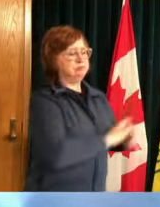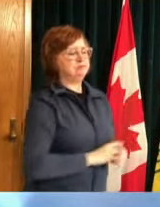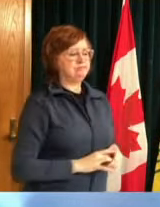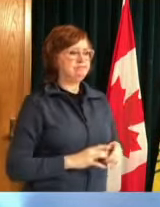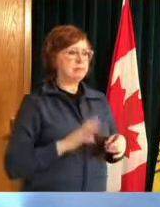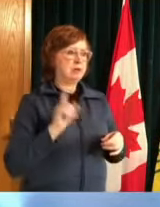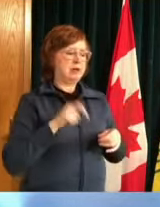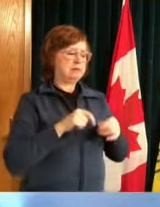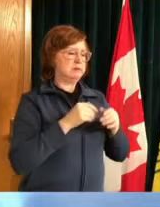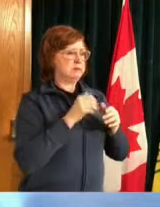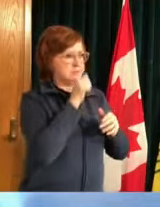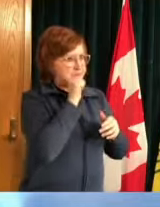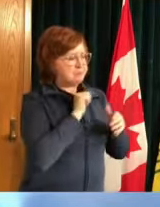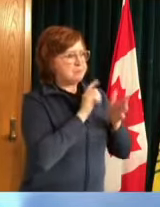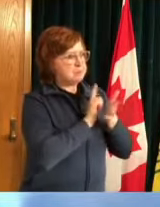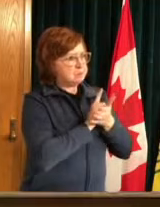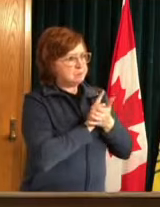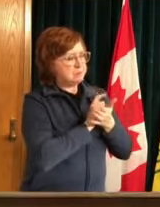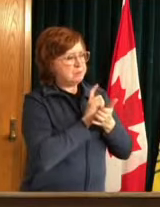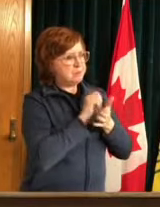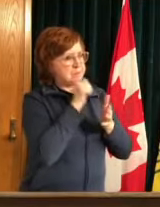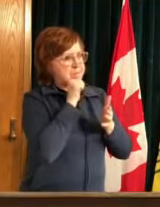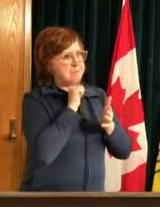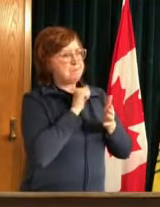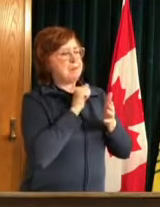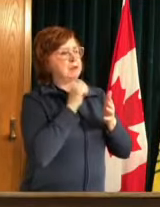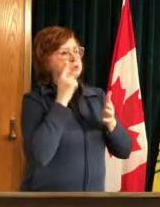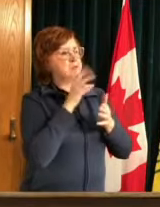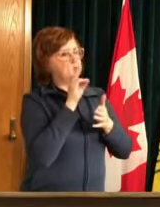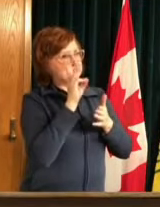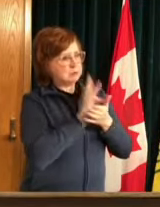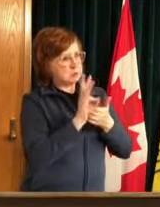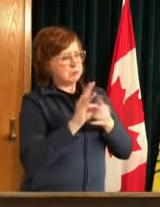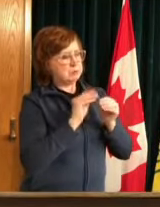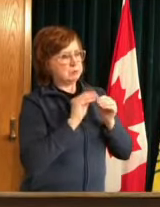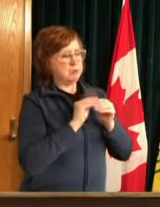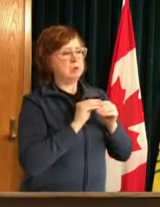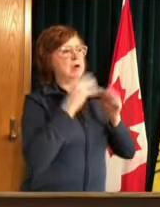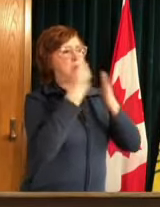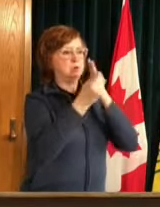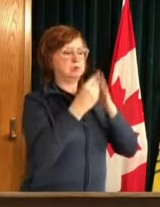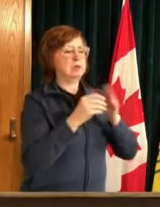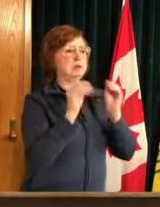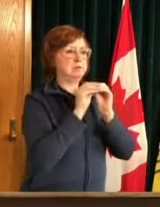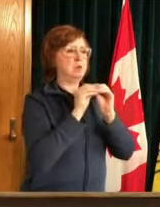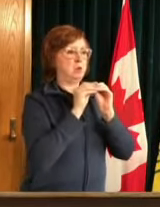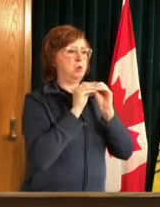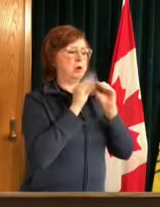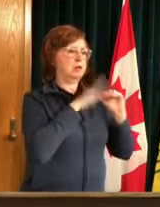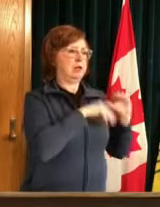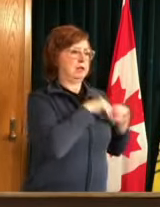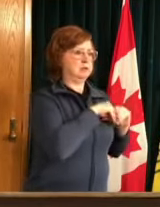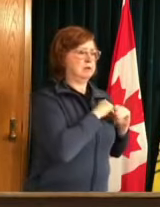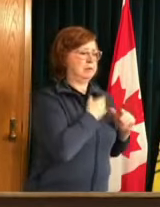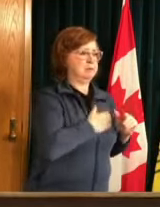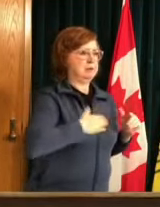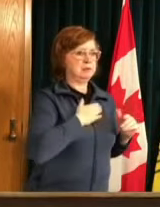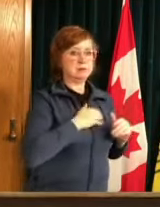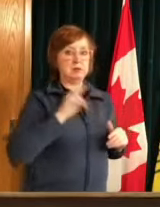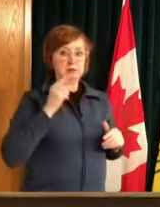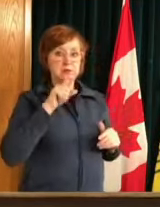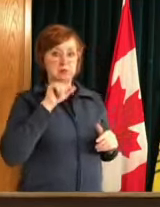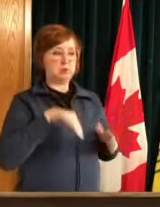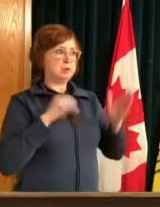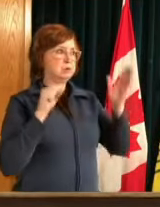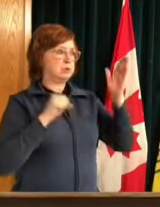going to be really important follow up follow up laura yes thanks for that um